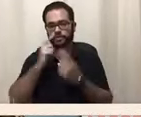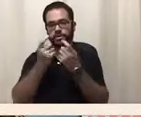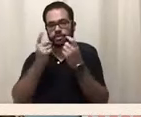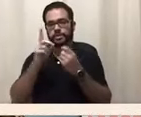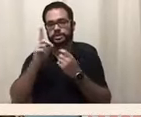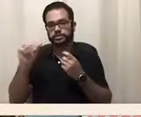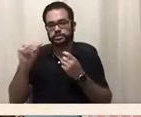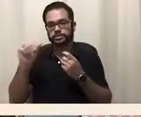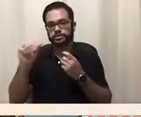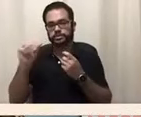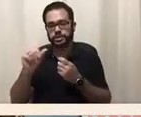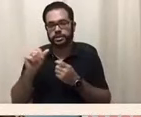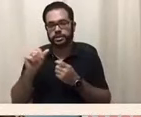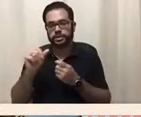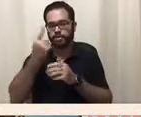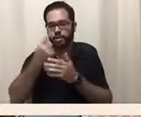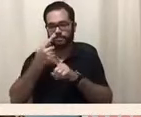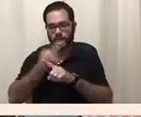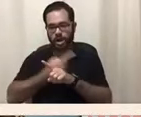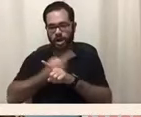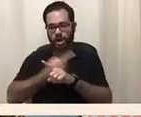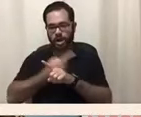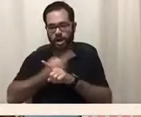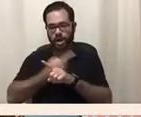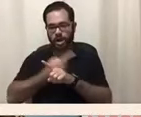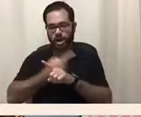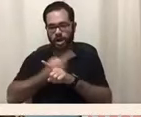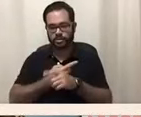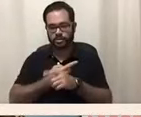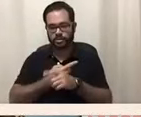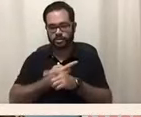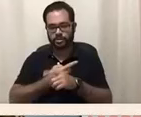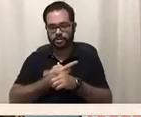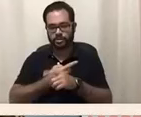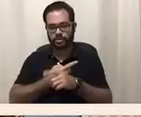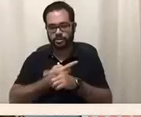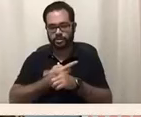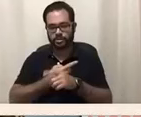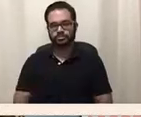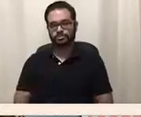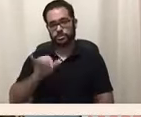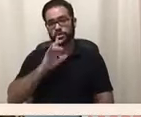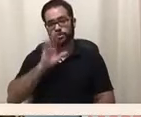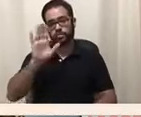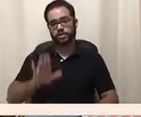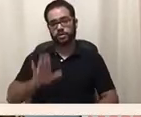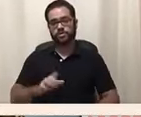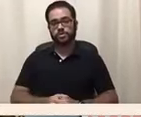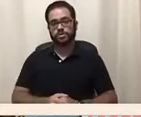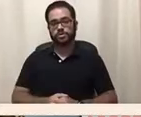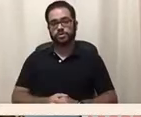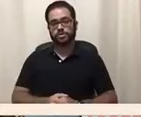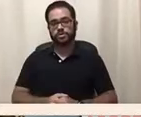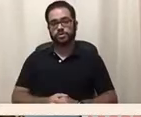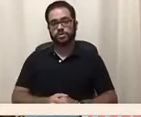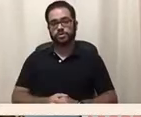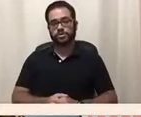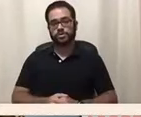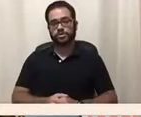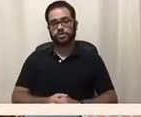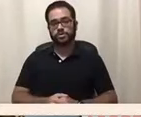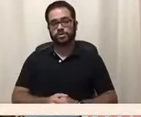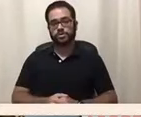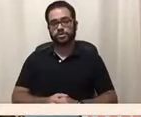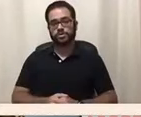Yeah, that would be that would be wonderful and or at least to get more promotion of it in the two weeks that are established,